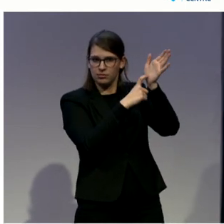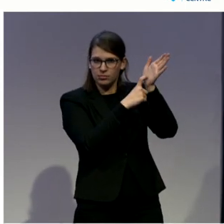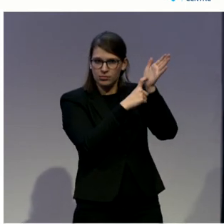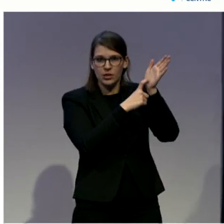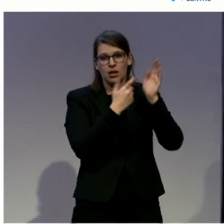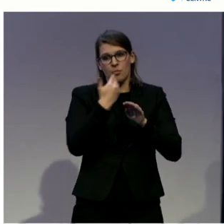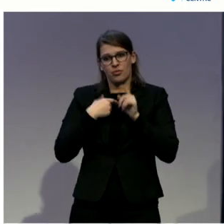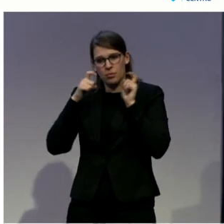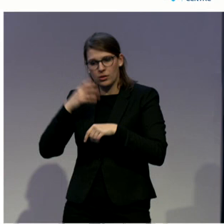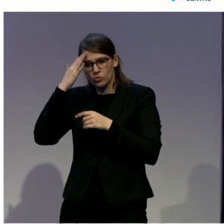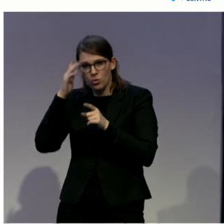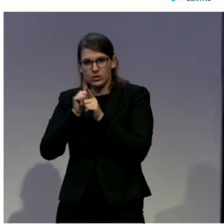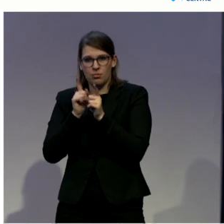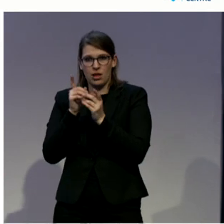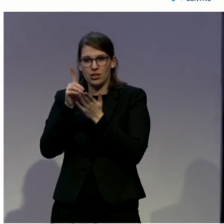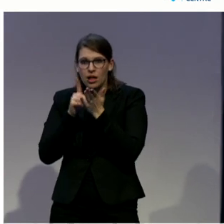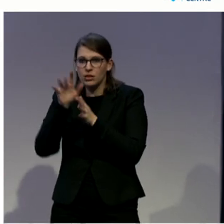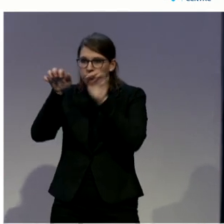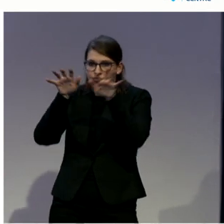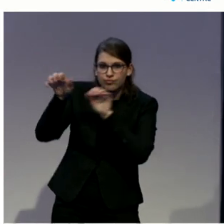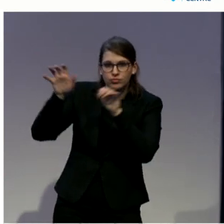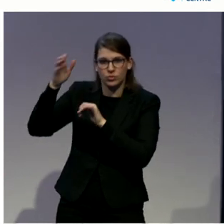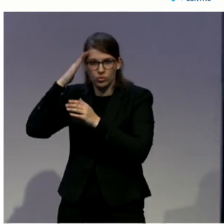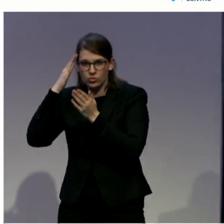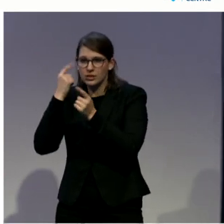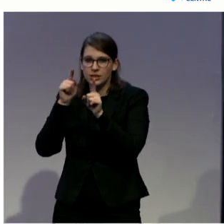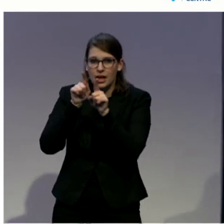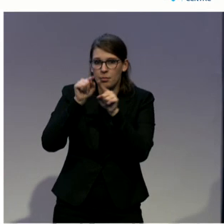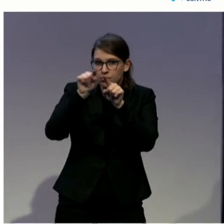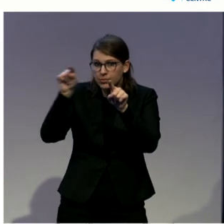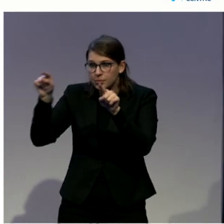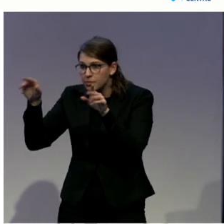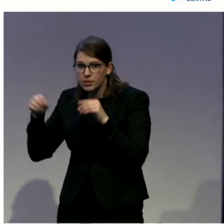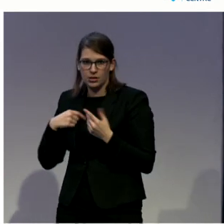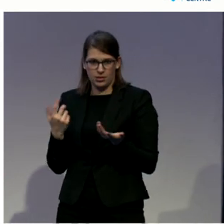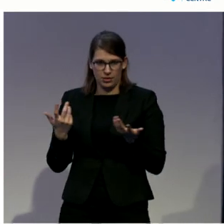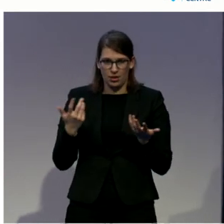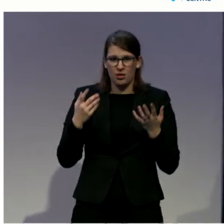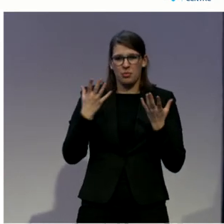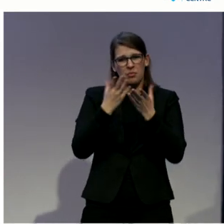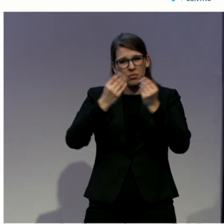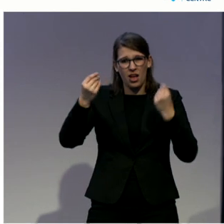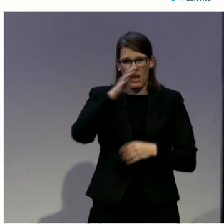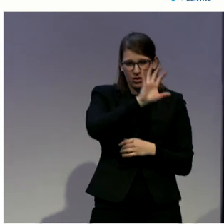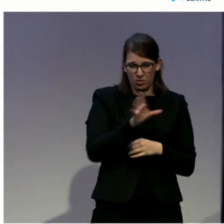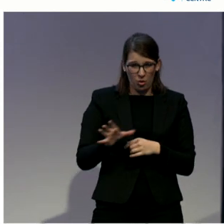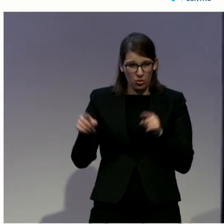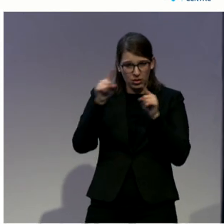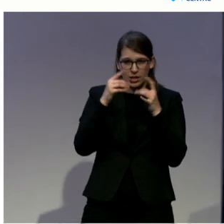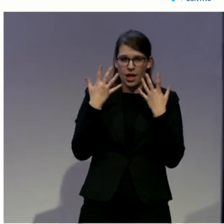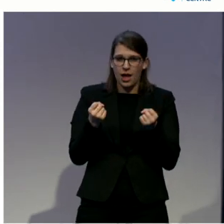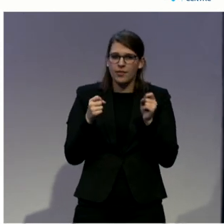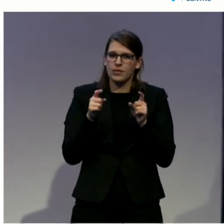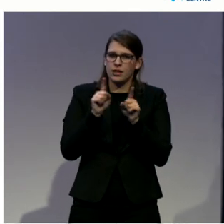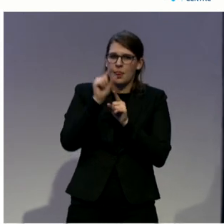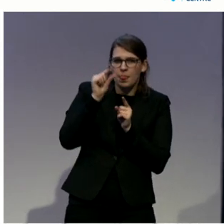countries does still not include a breakdown in relation to people with disabilities. The report also found that in